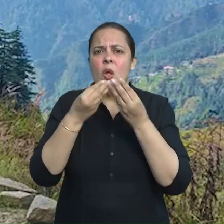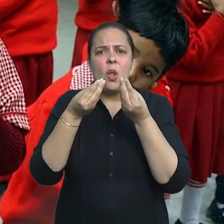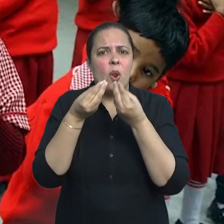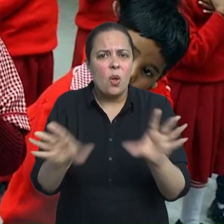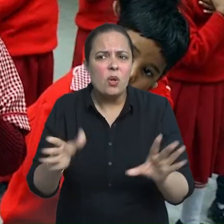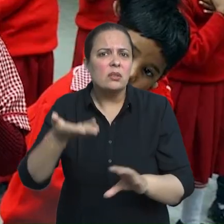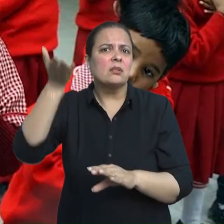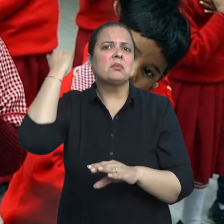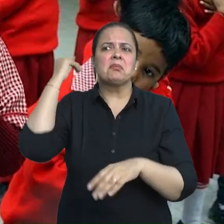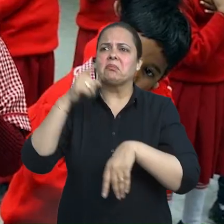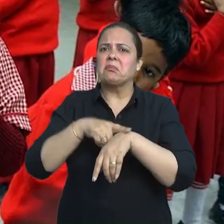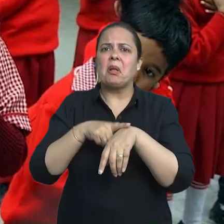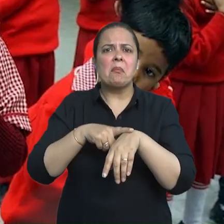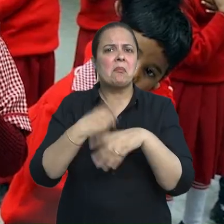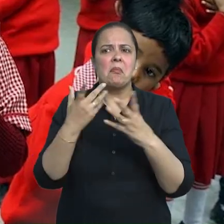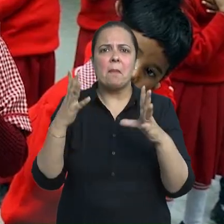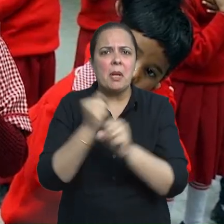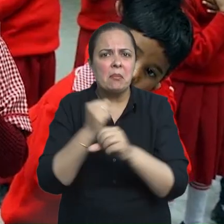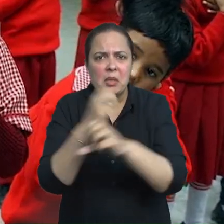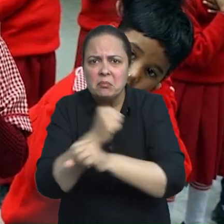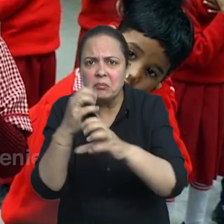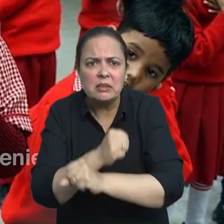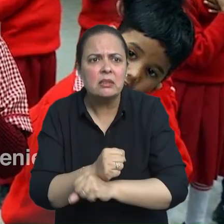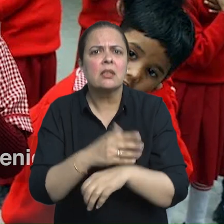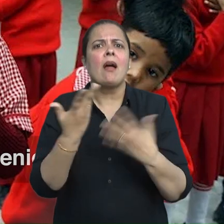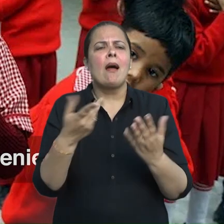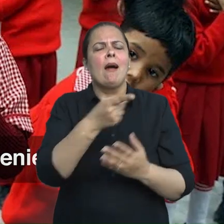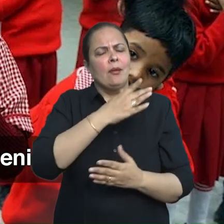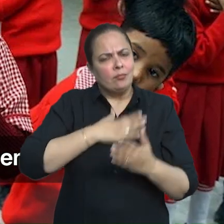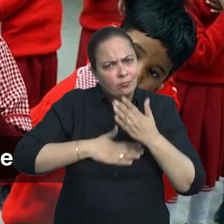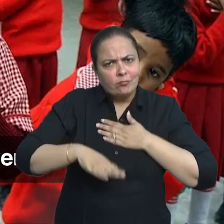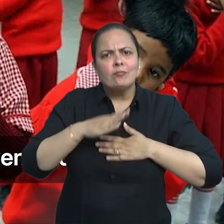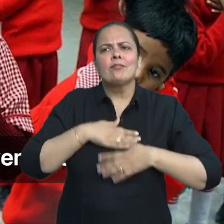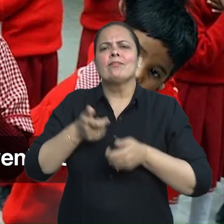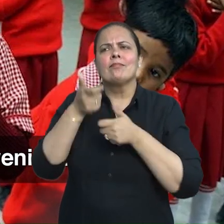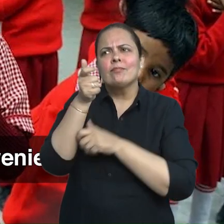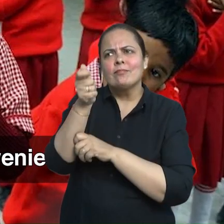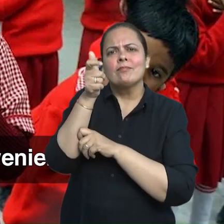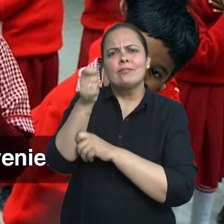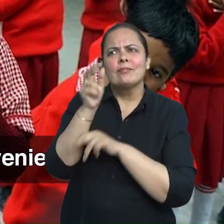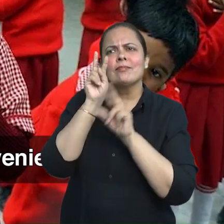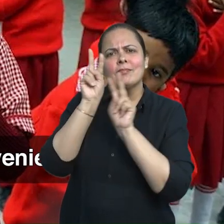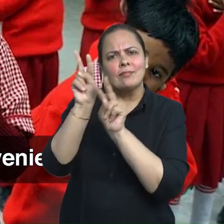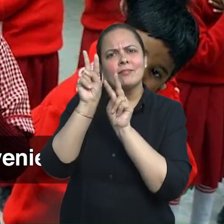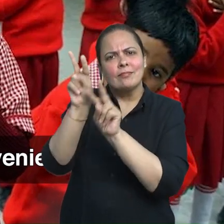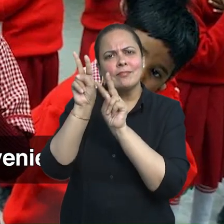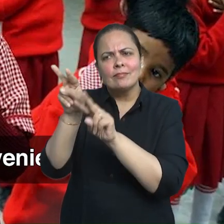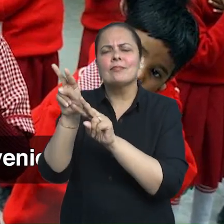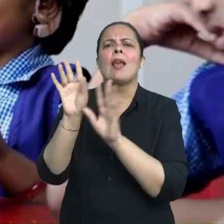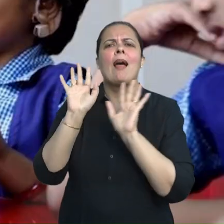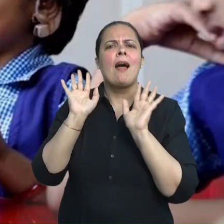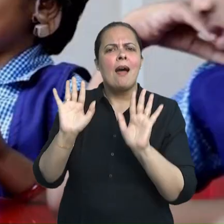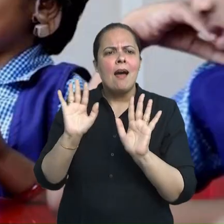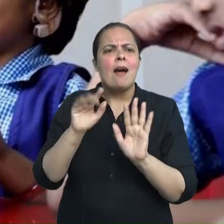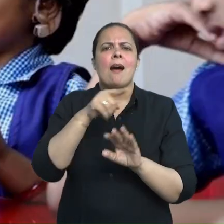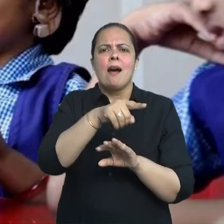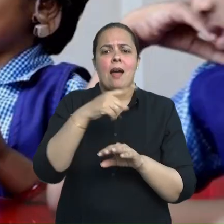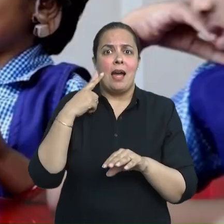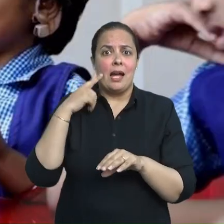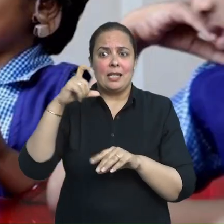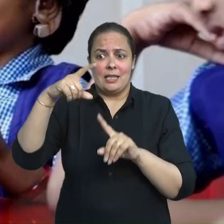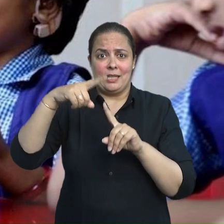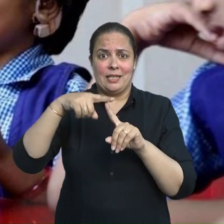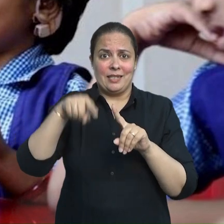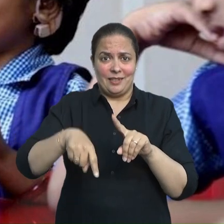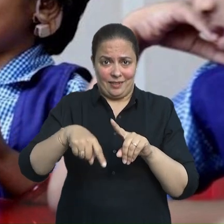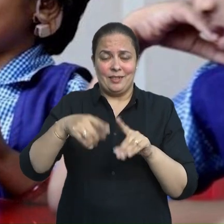It will allow them to learn at their own pace and convenience. Furthermore, the ICT package